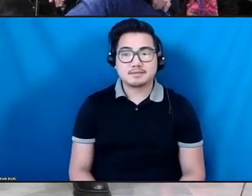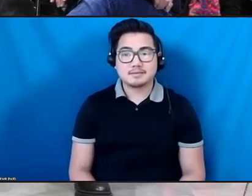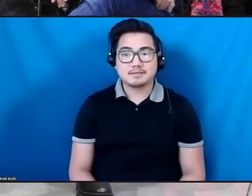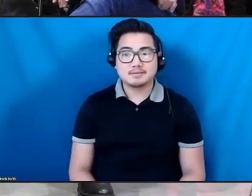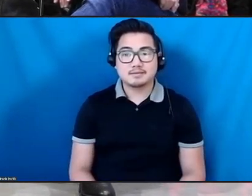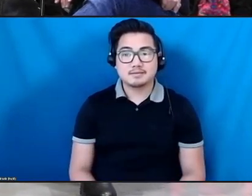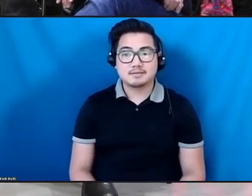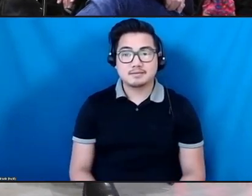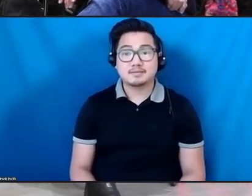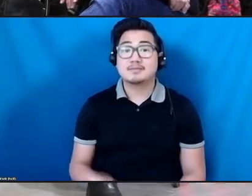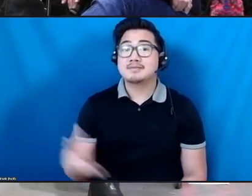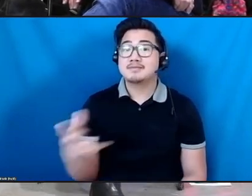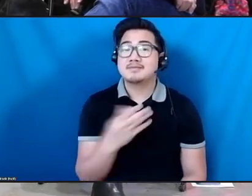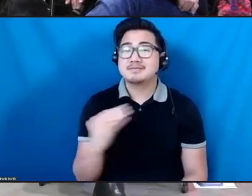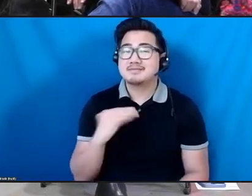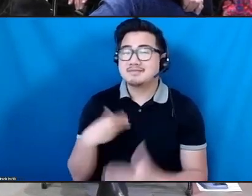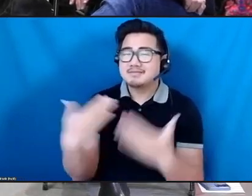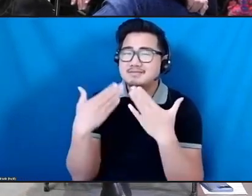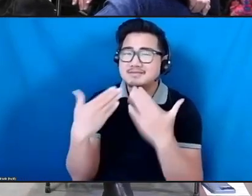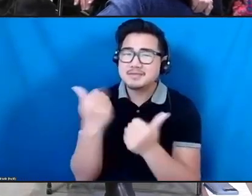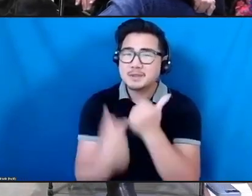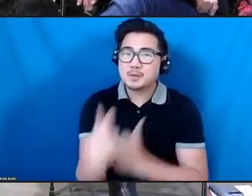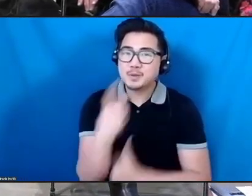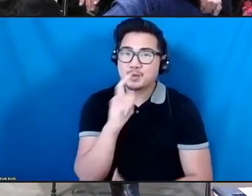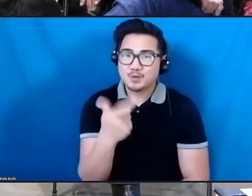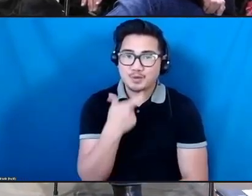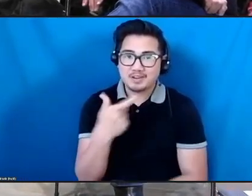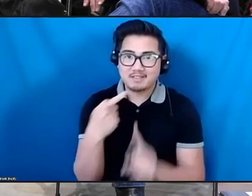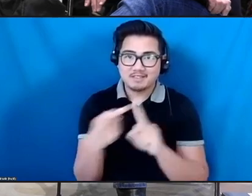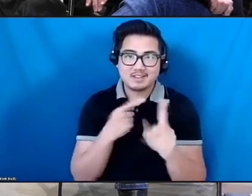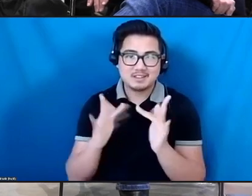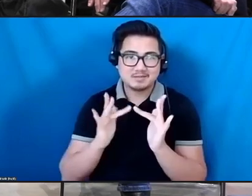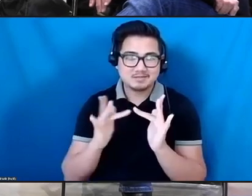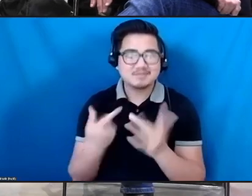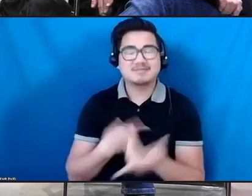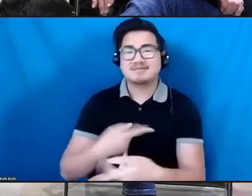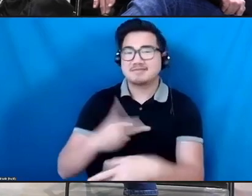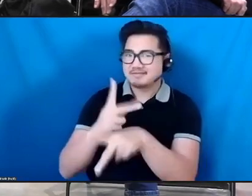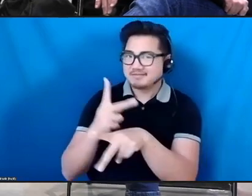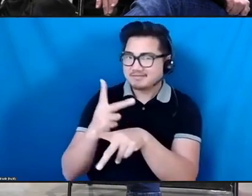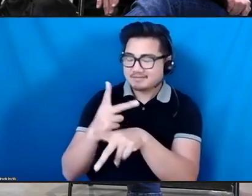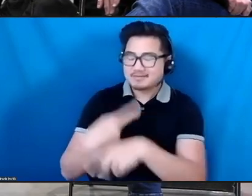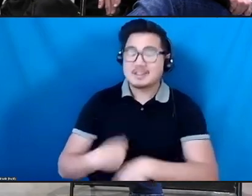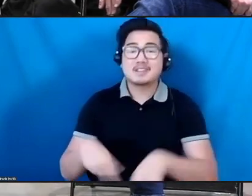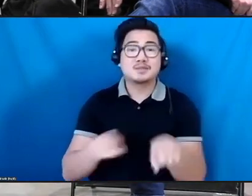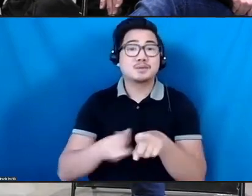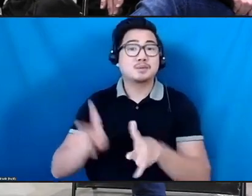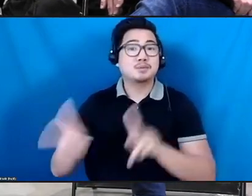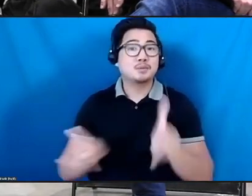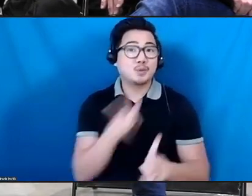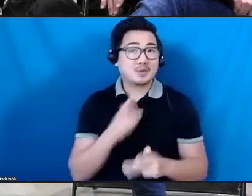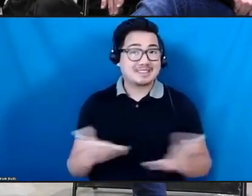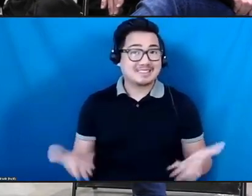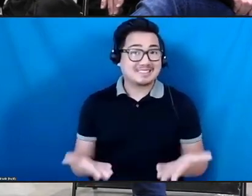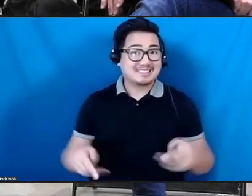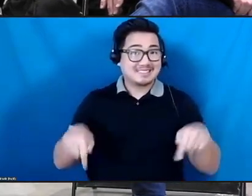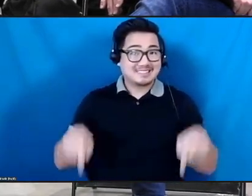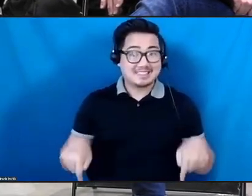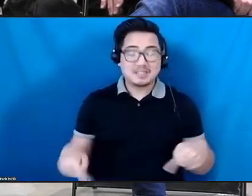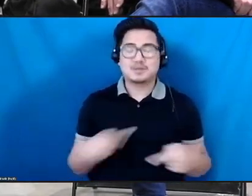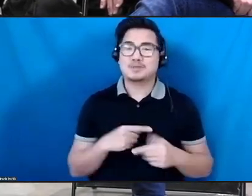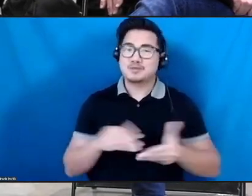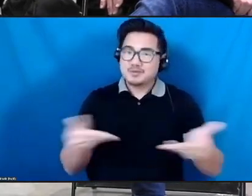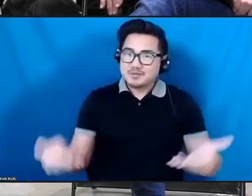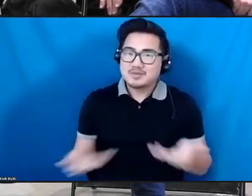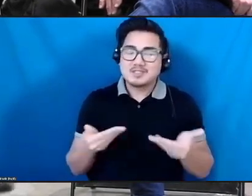And a big thank you to everyone who tuned in online. Please take care. And for those of you who are here in the room, we now invite you to continue the